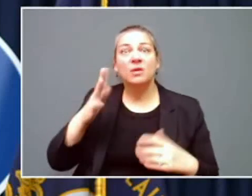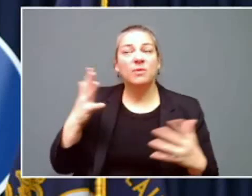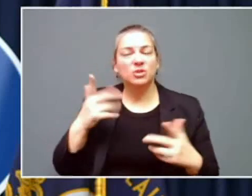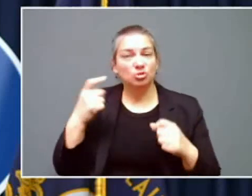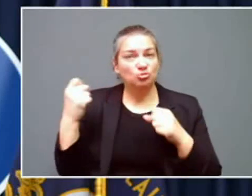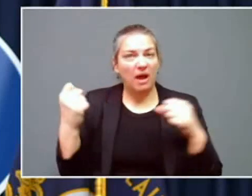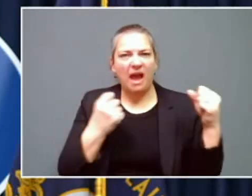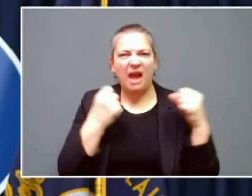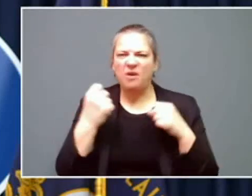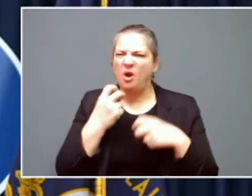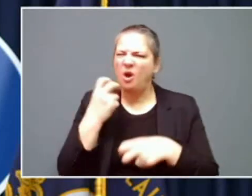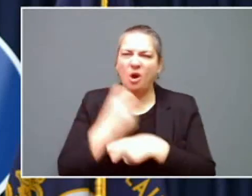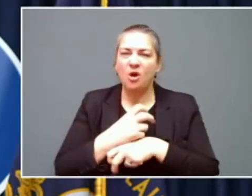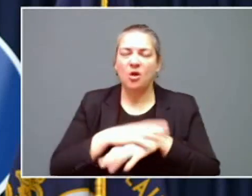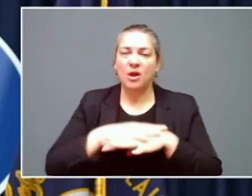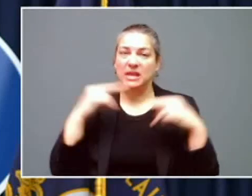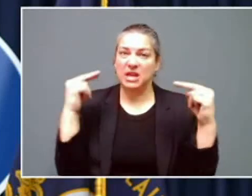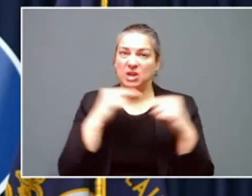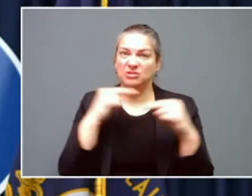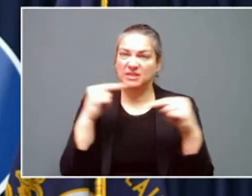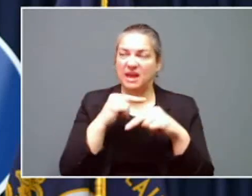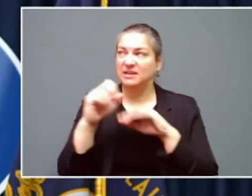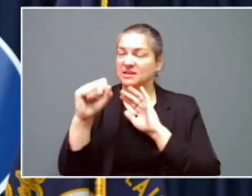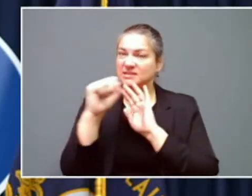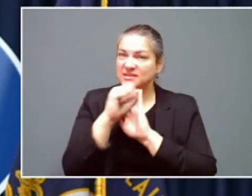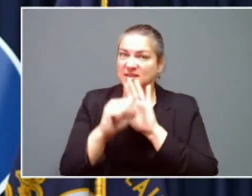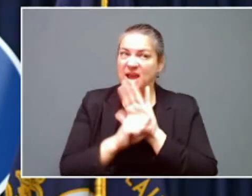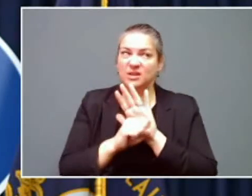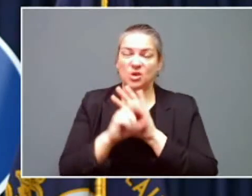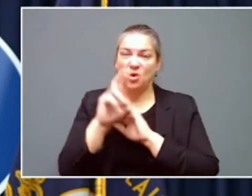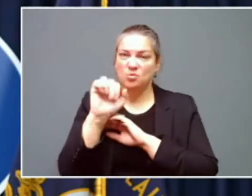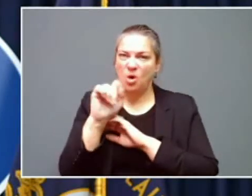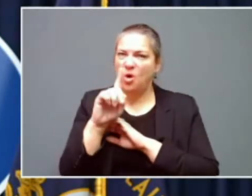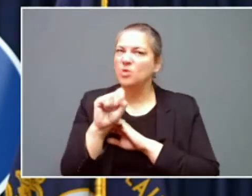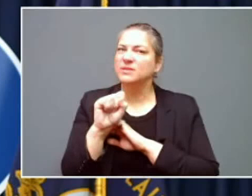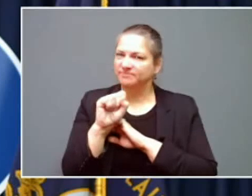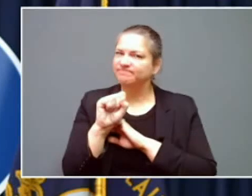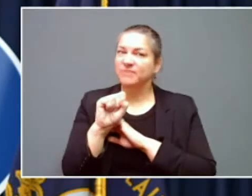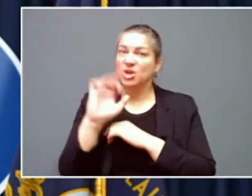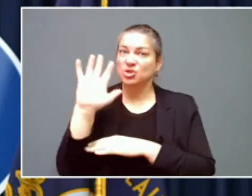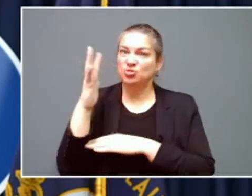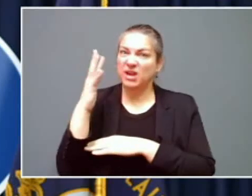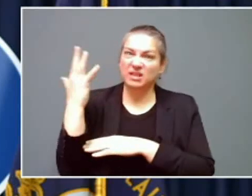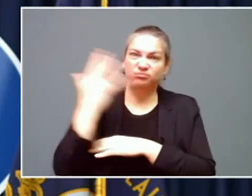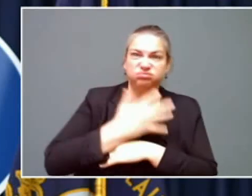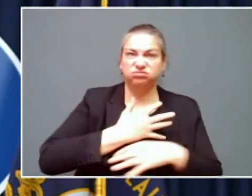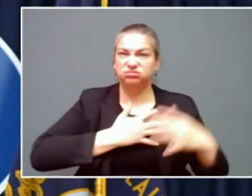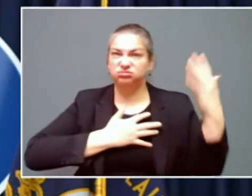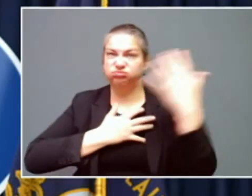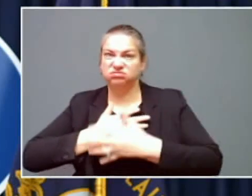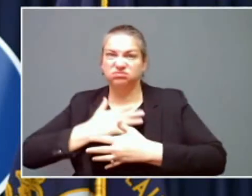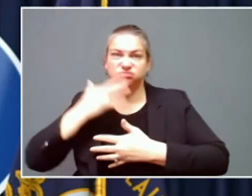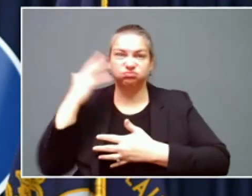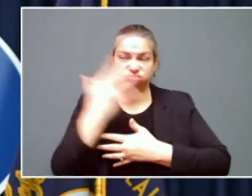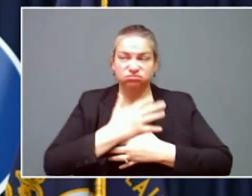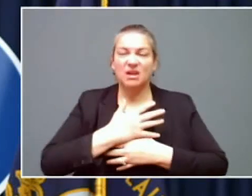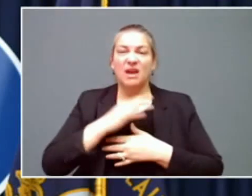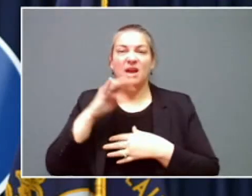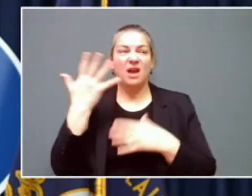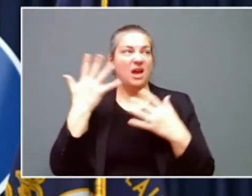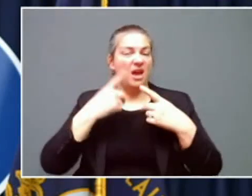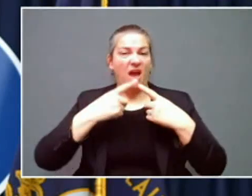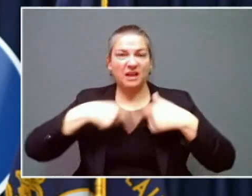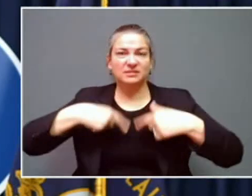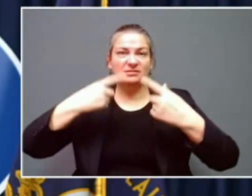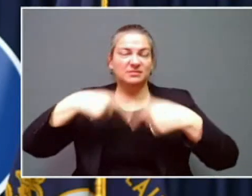major interstates and state and local roadways. Tree damage and power outages may occur given the impacts from ice